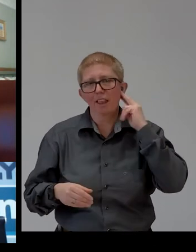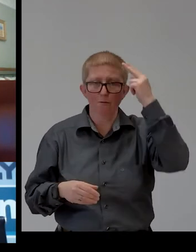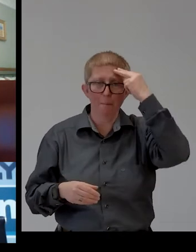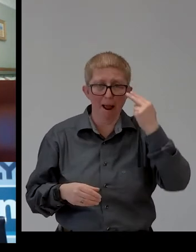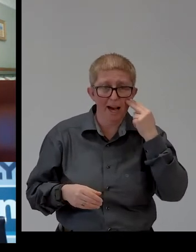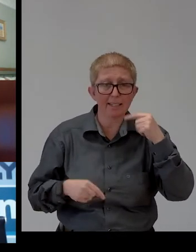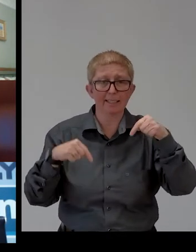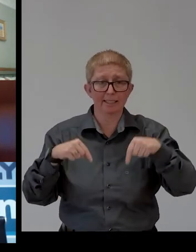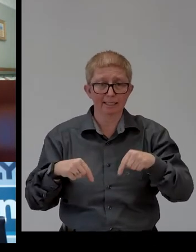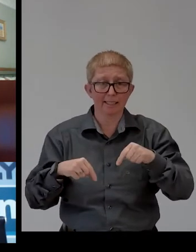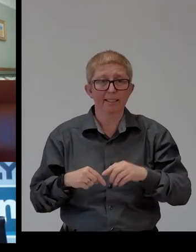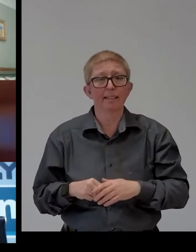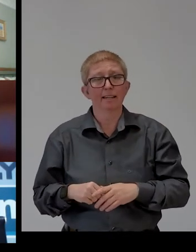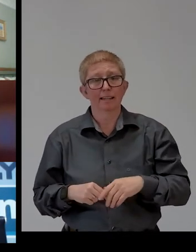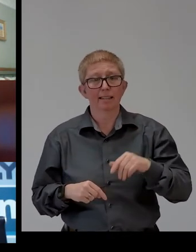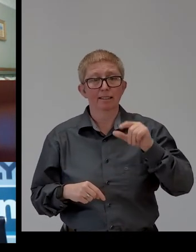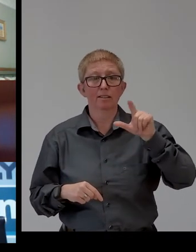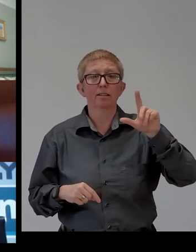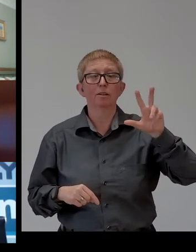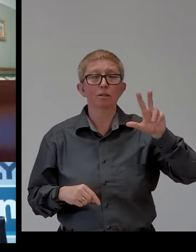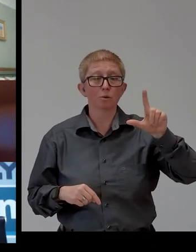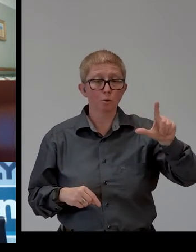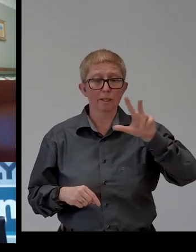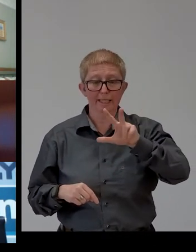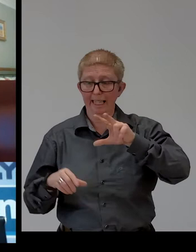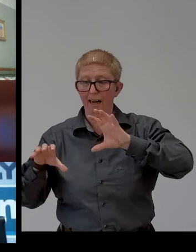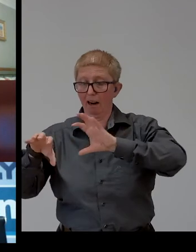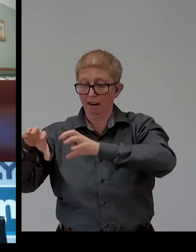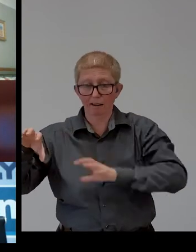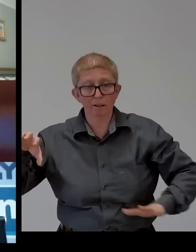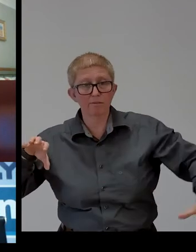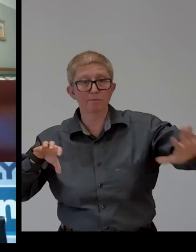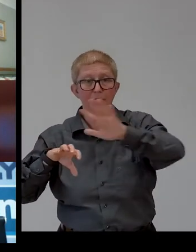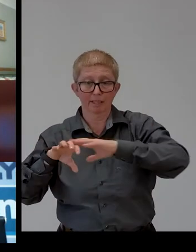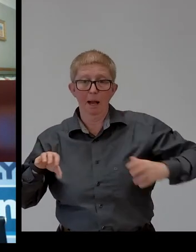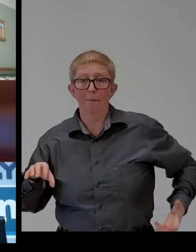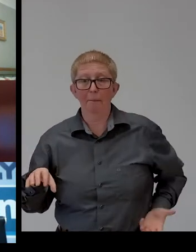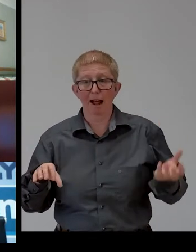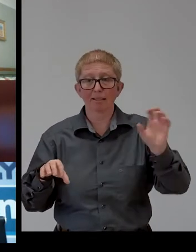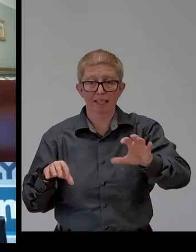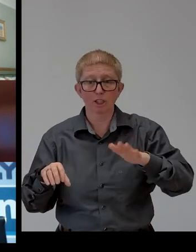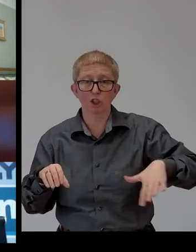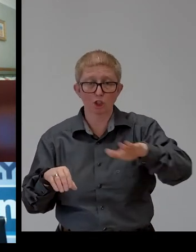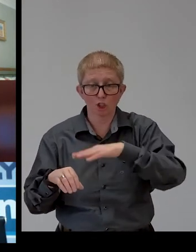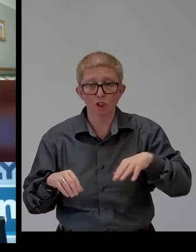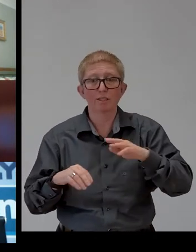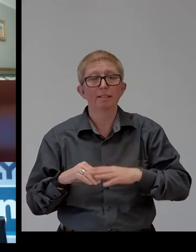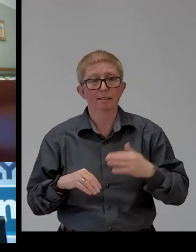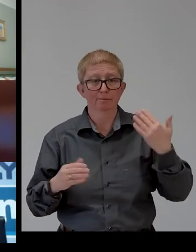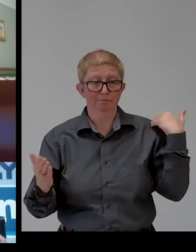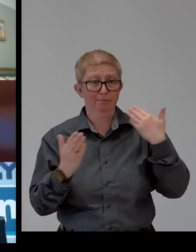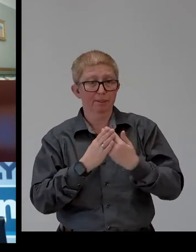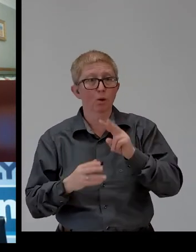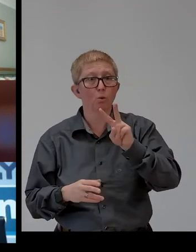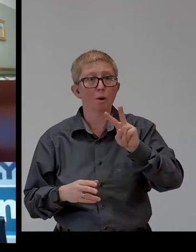23 states plus in Bangladesh and Nepal. In the last 24 years, we have reached out to more than 80